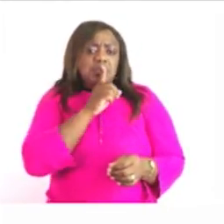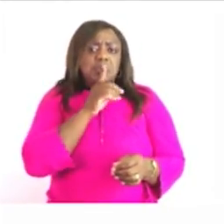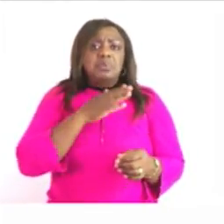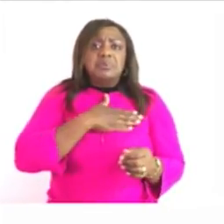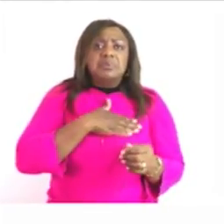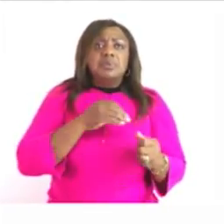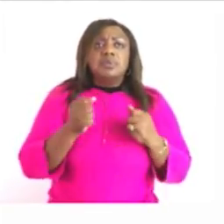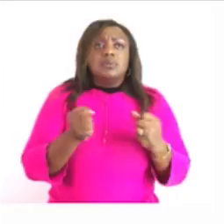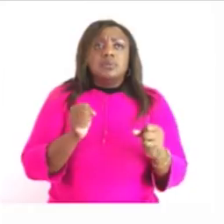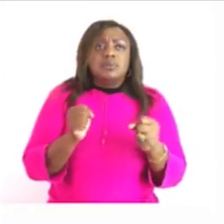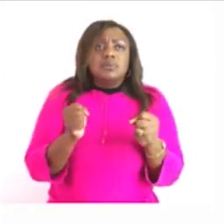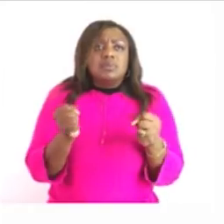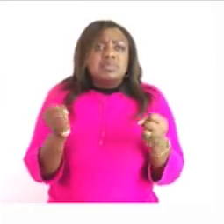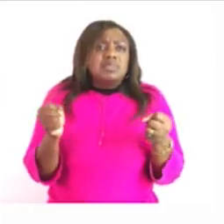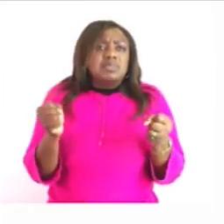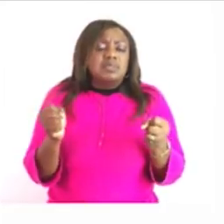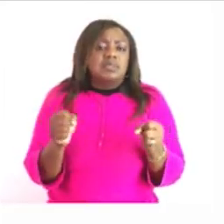you can use a thermometer